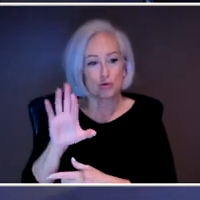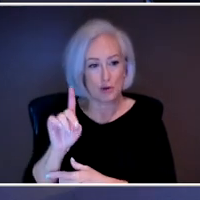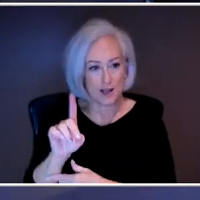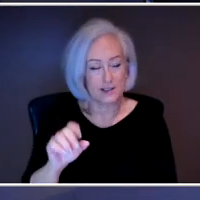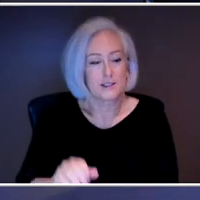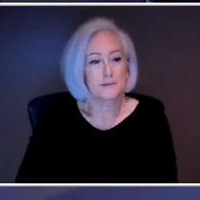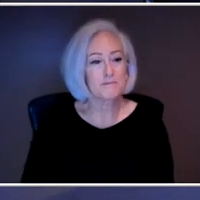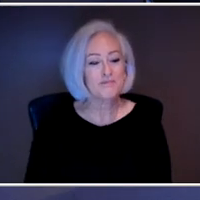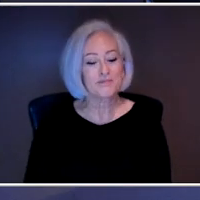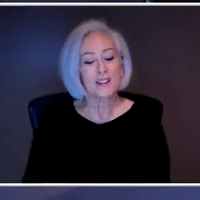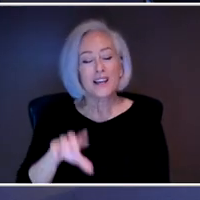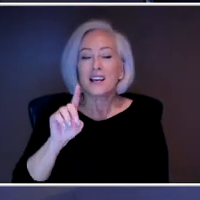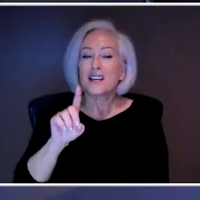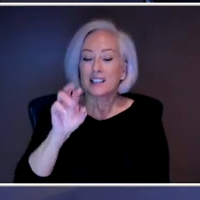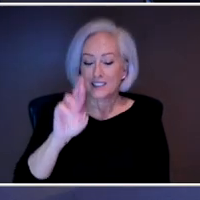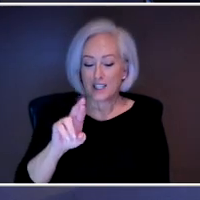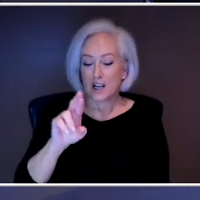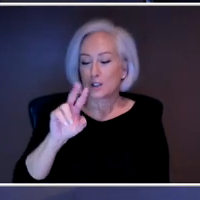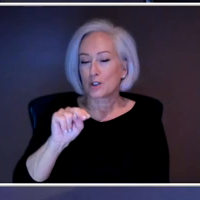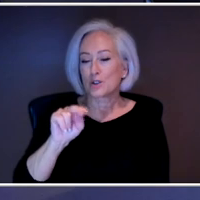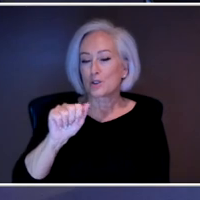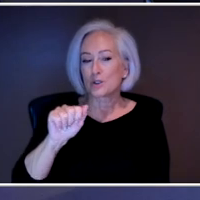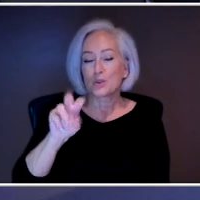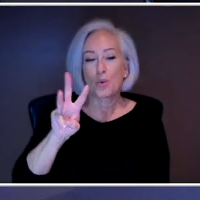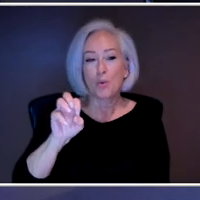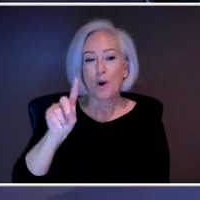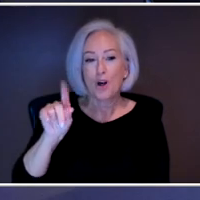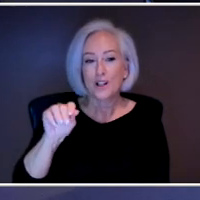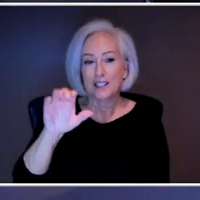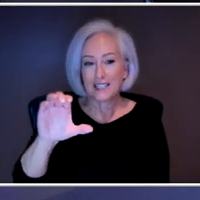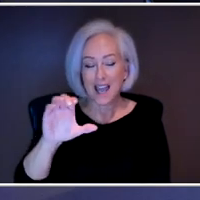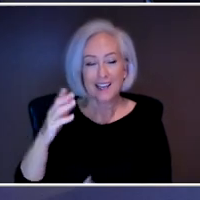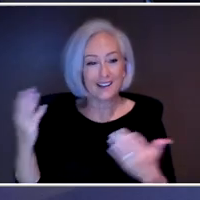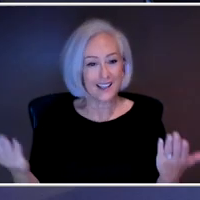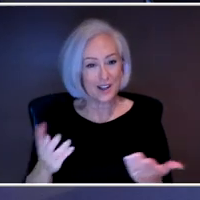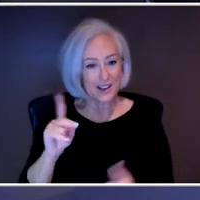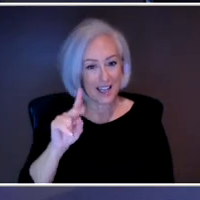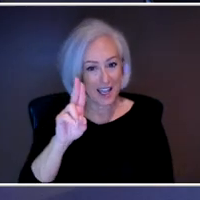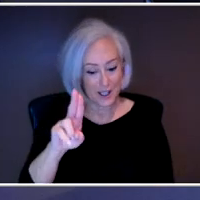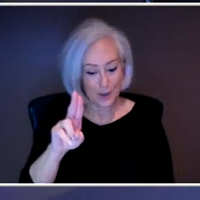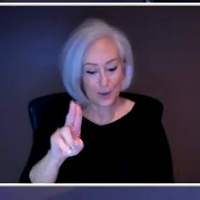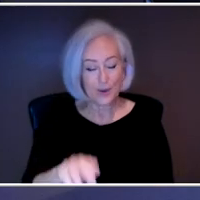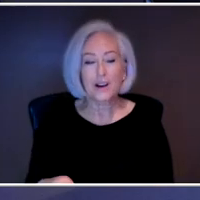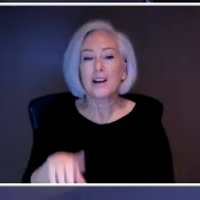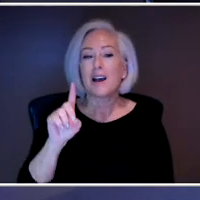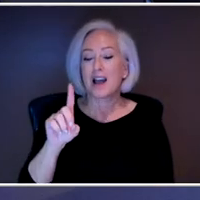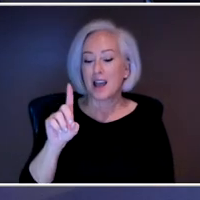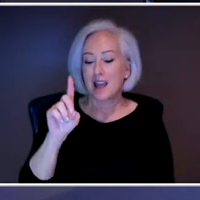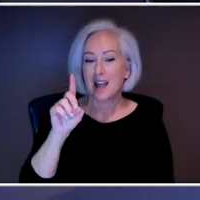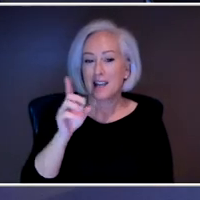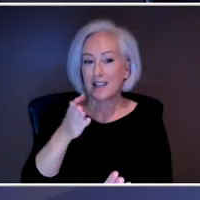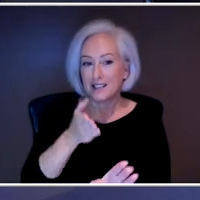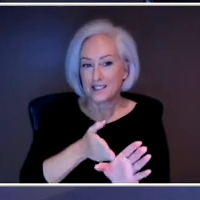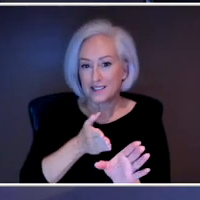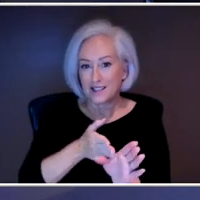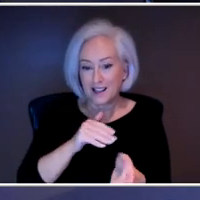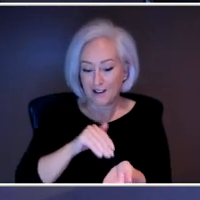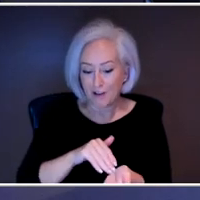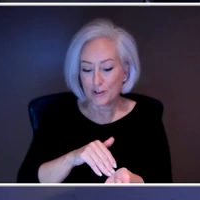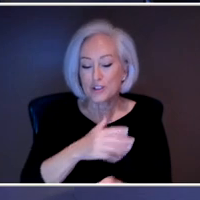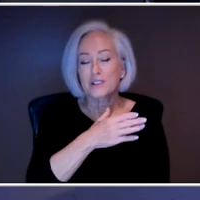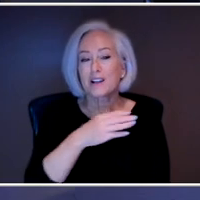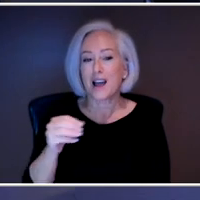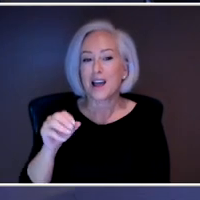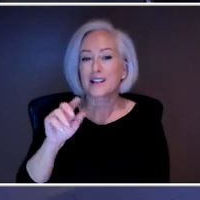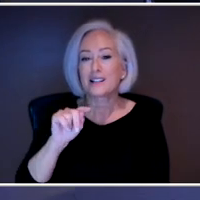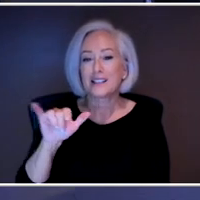services at the University of Kansas Health System. Dr. Tyler Trevestad is a psychiatrist and the director of the Comprehensive Depression Assessment